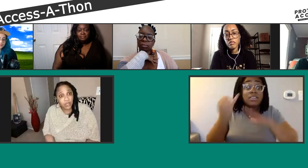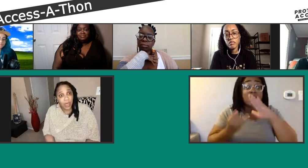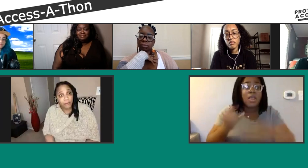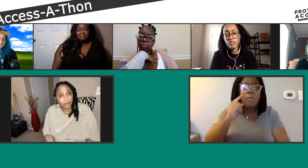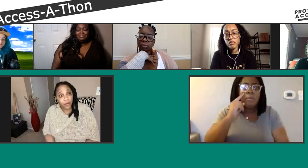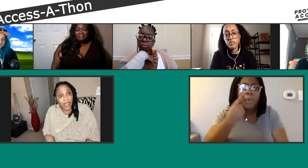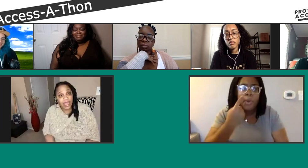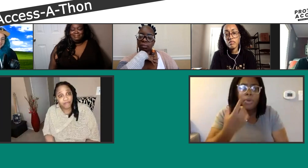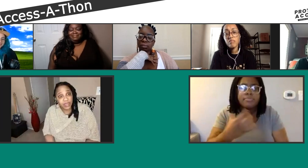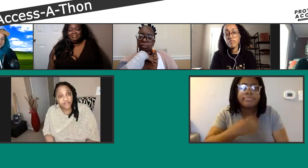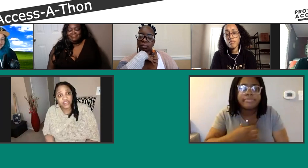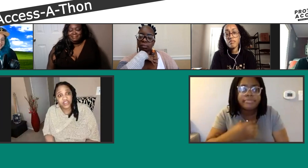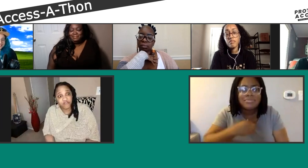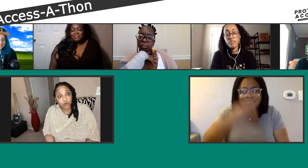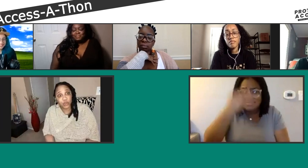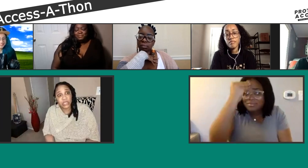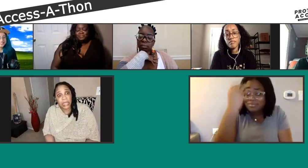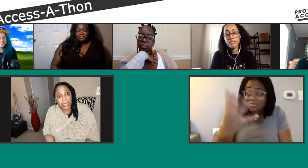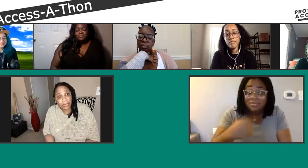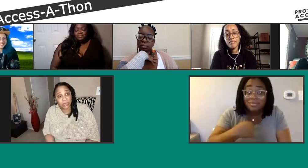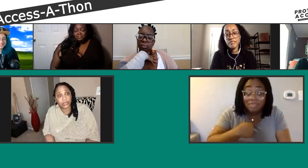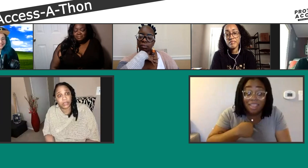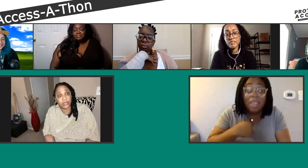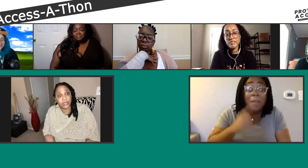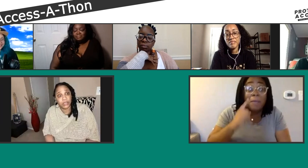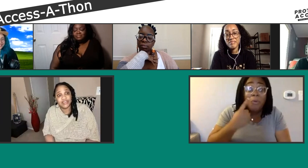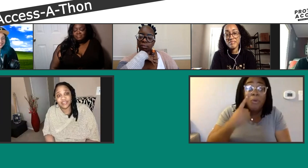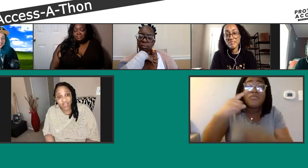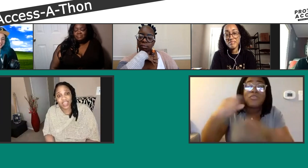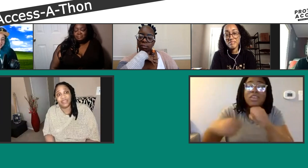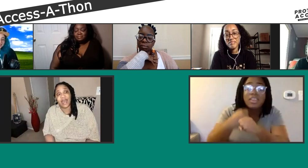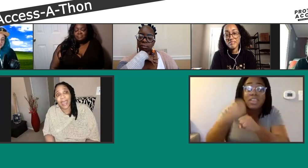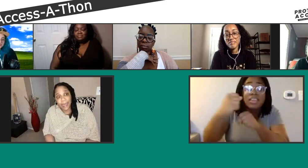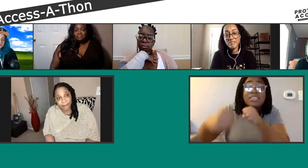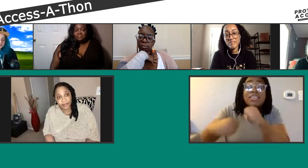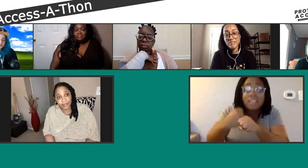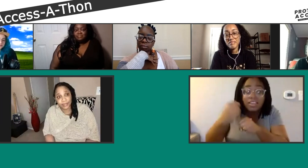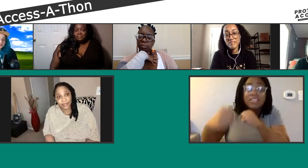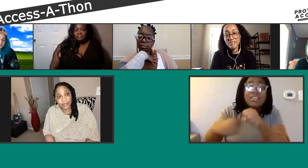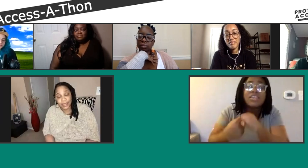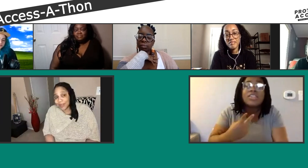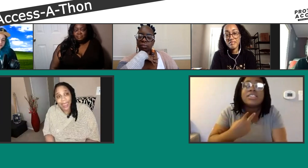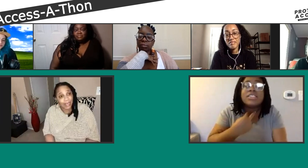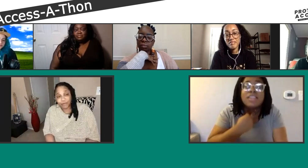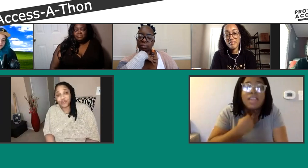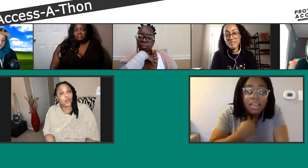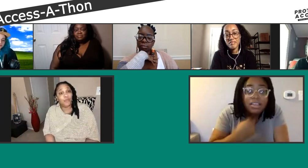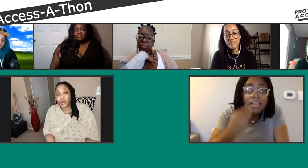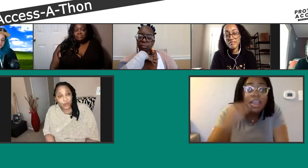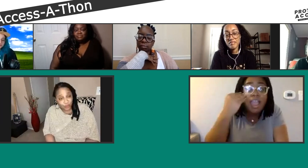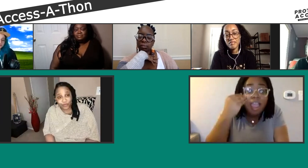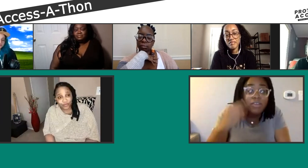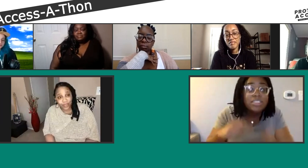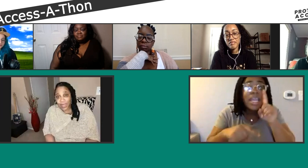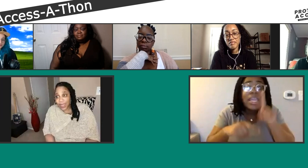let me tell you how bored I had been for several years. Stuck in the house, unable to